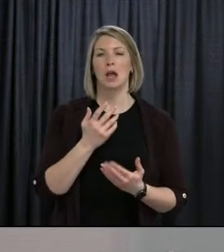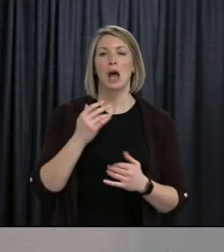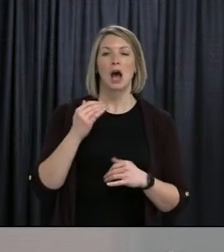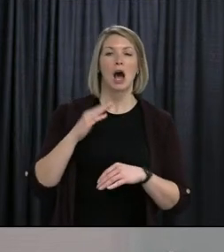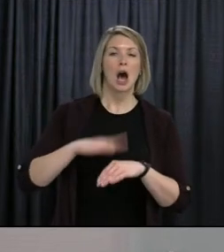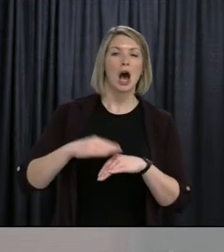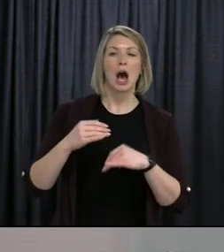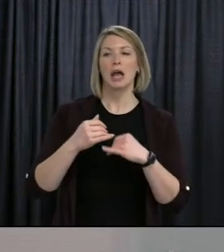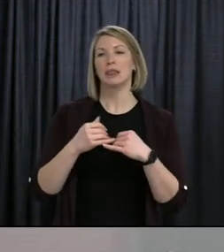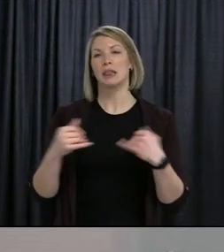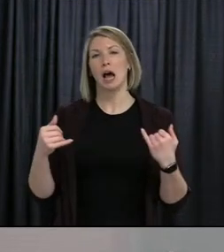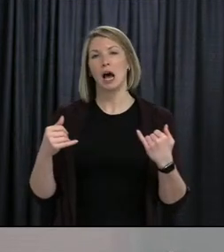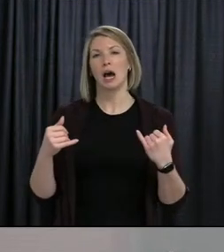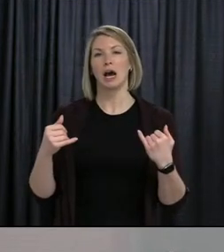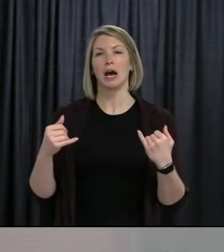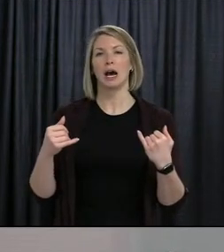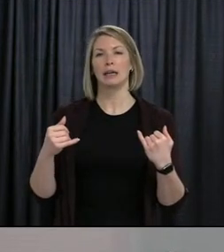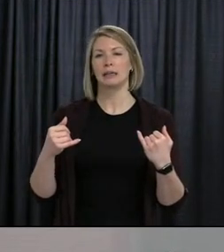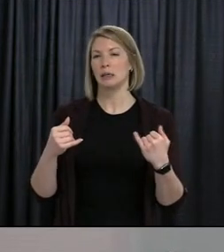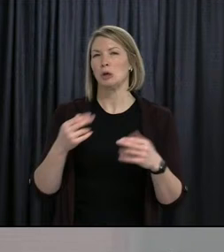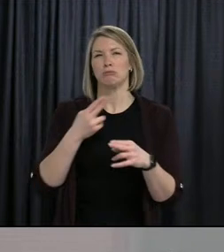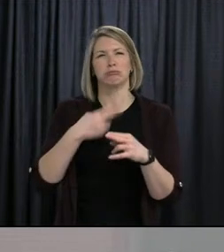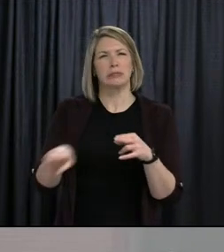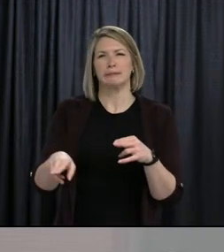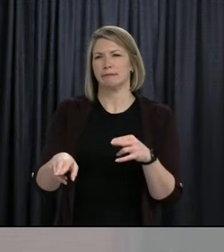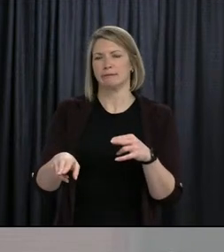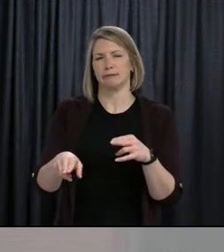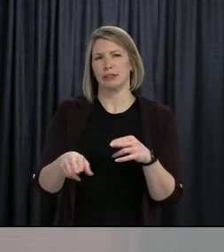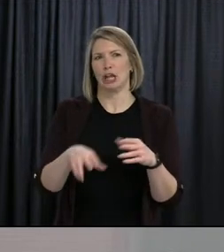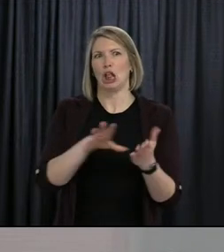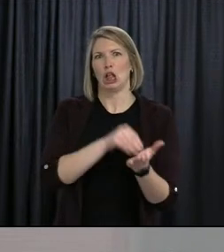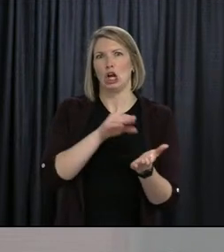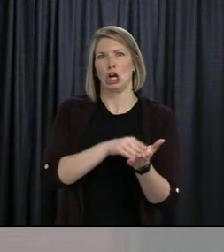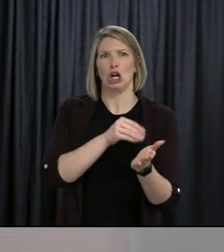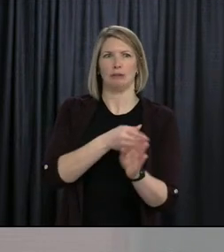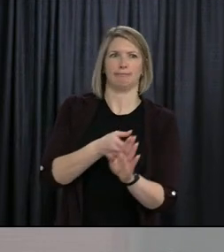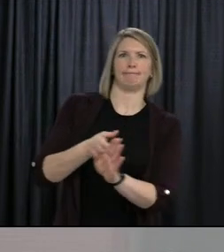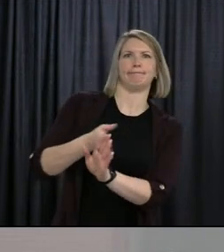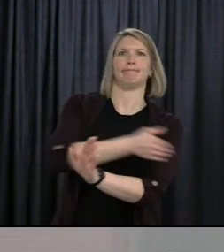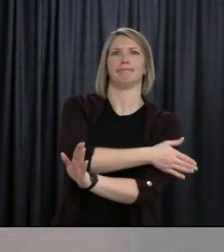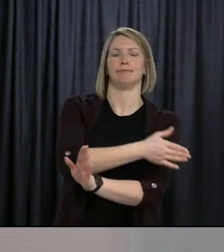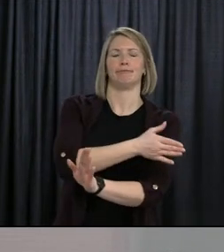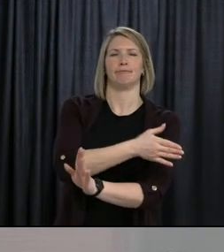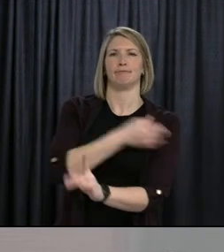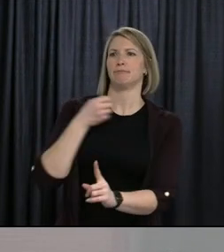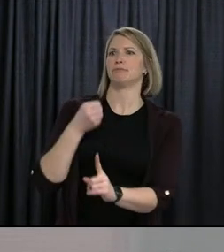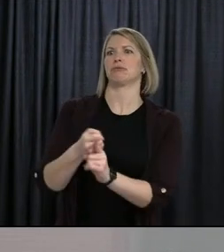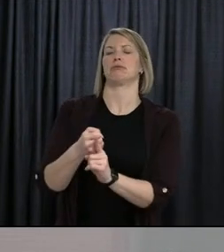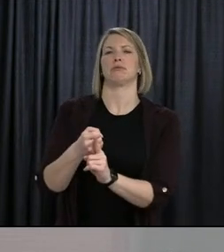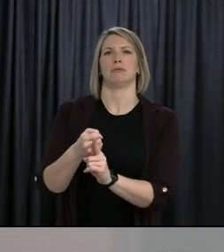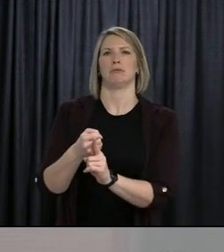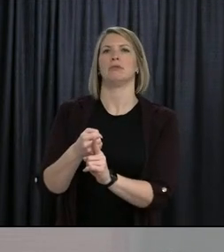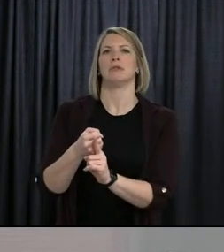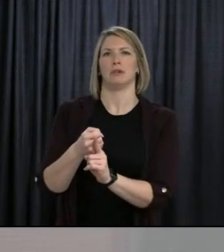introductory courses on how to work your way through the interface, the Google interface,